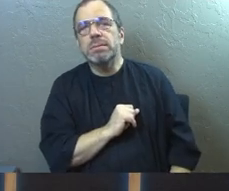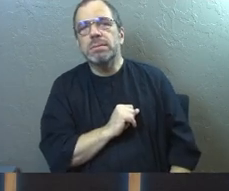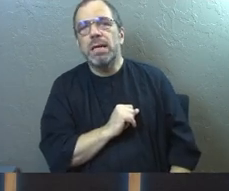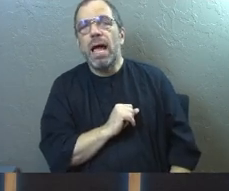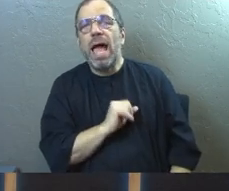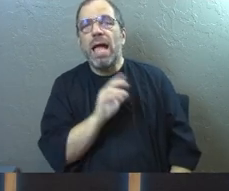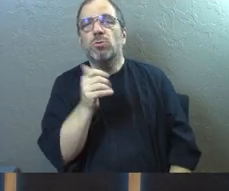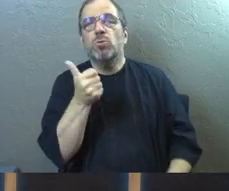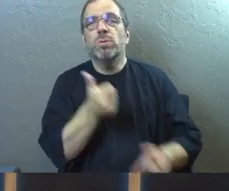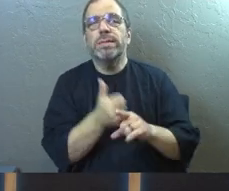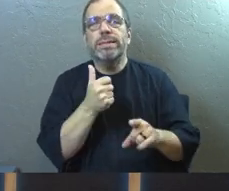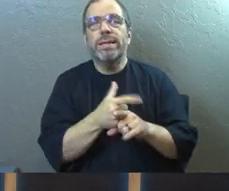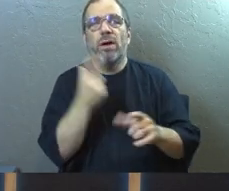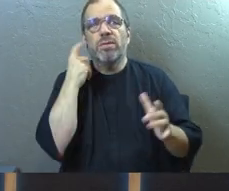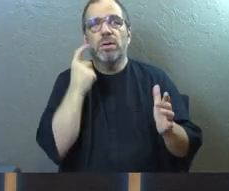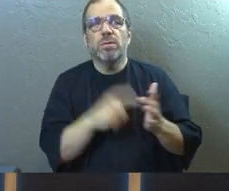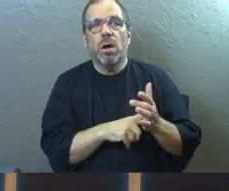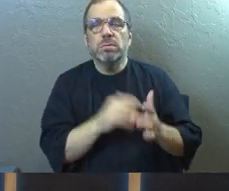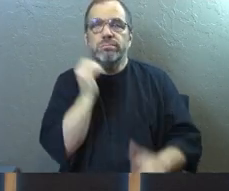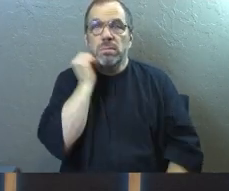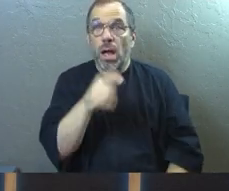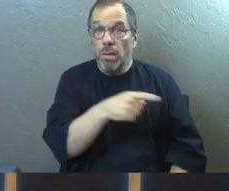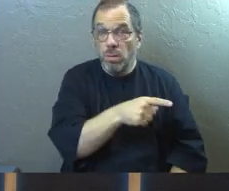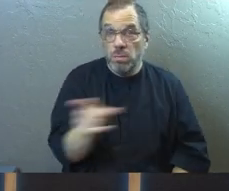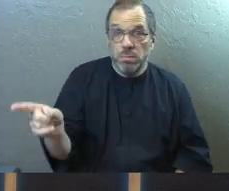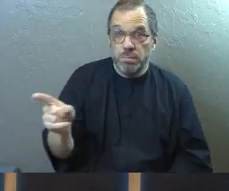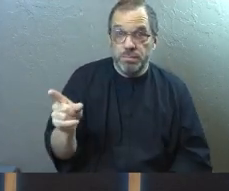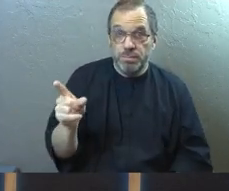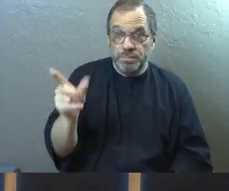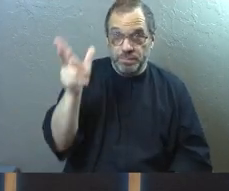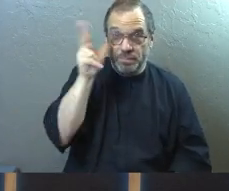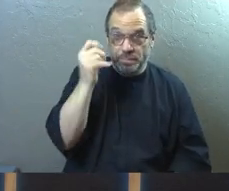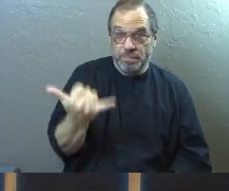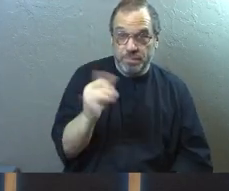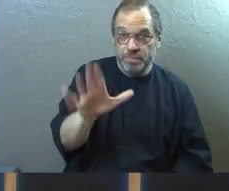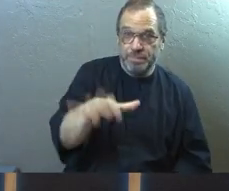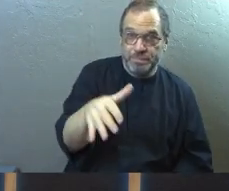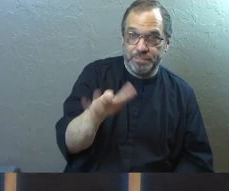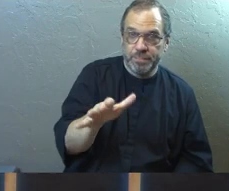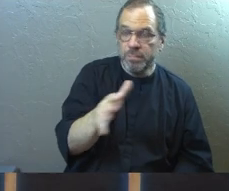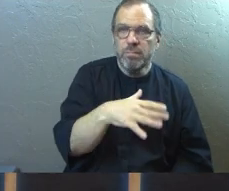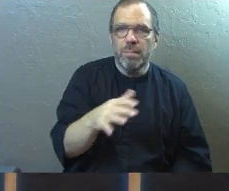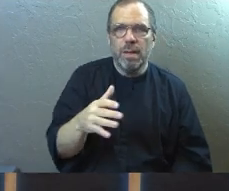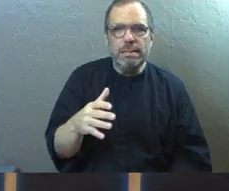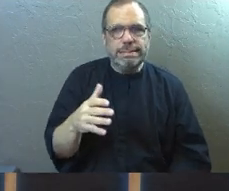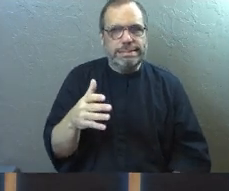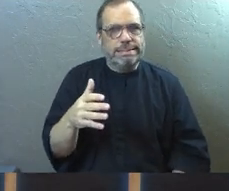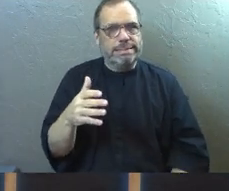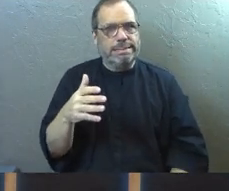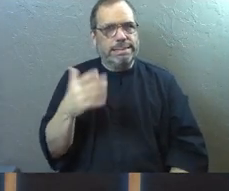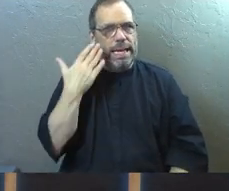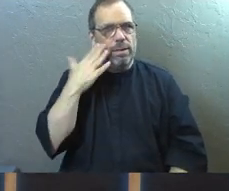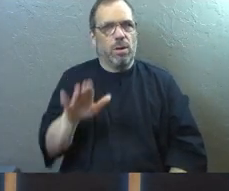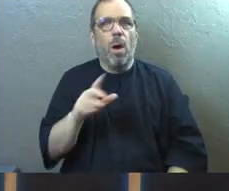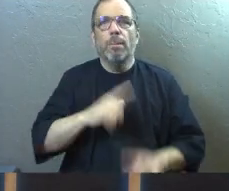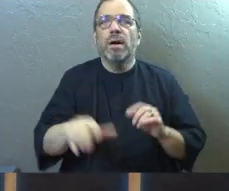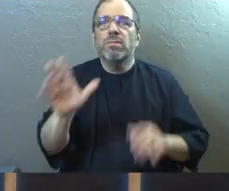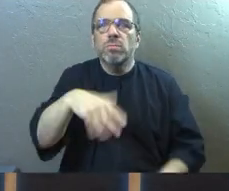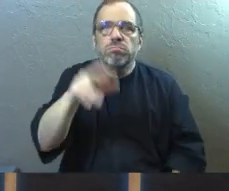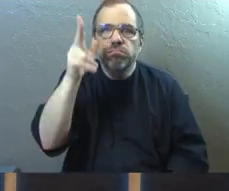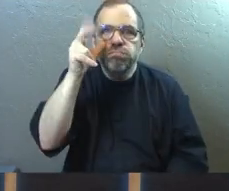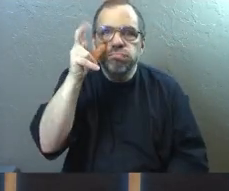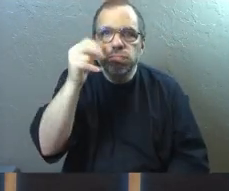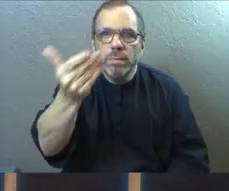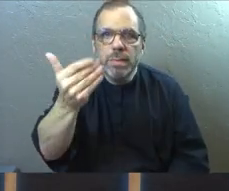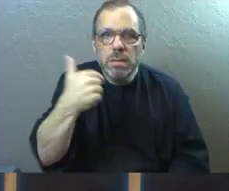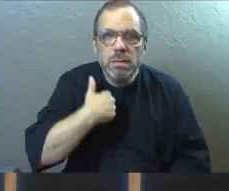you'll find yourself in the daily. For those of you guys that can hear this today, and I don't know that all of us can. But for those of